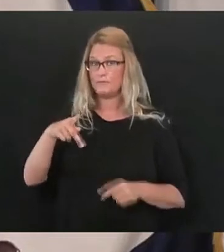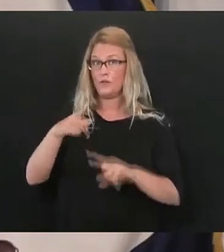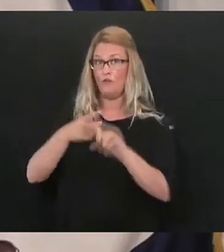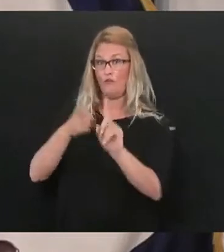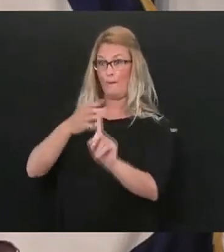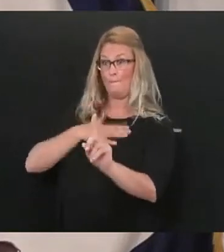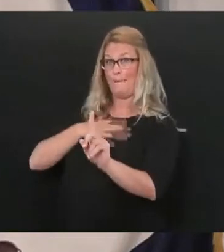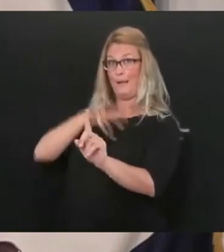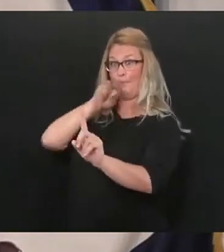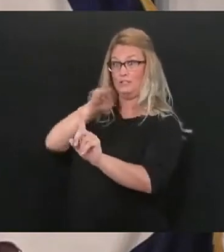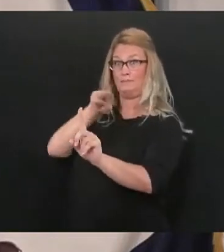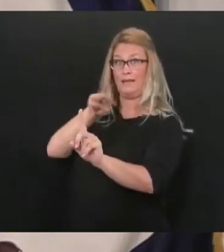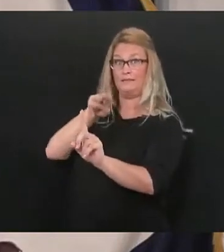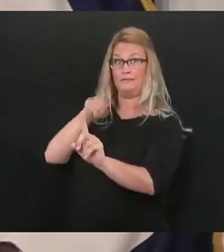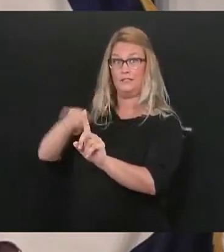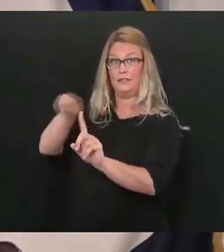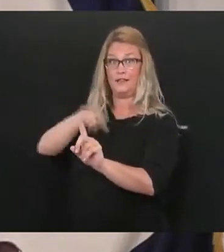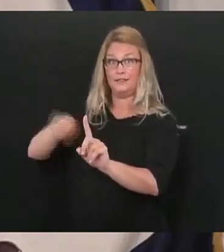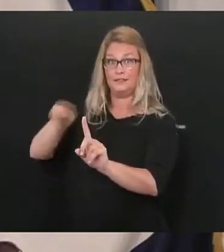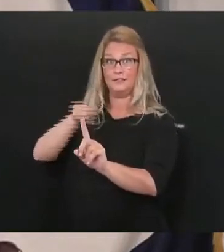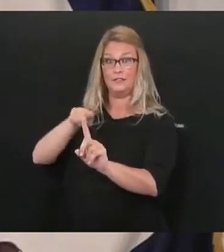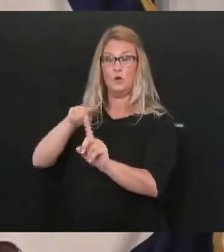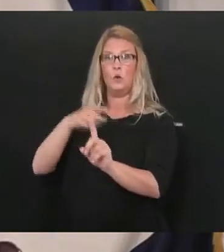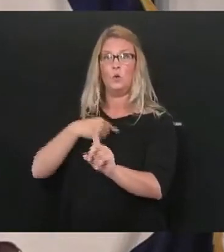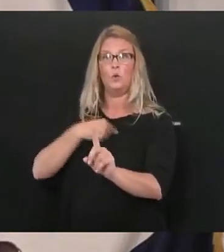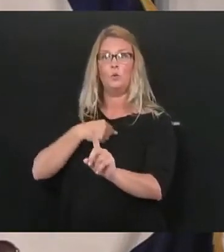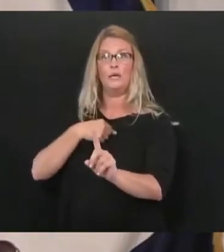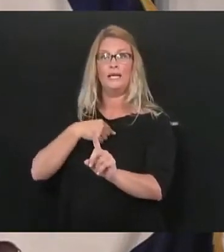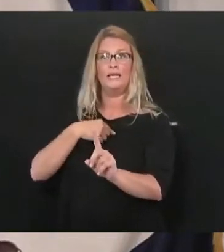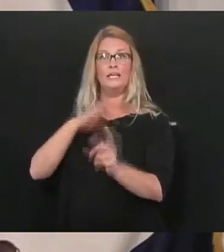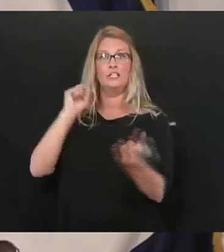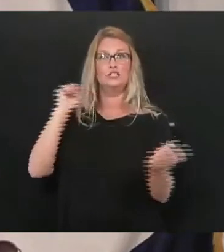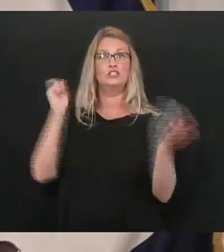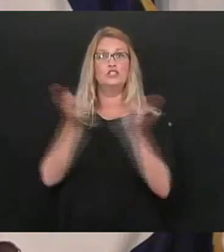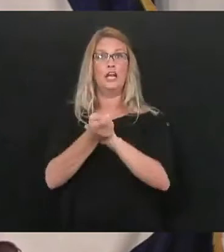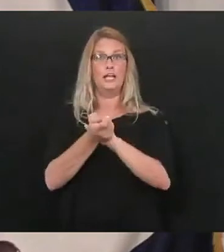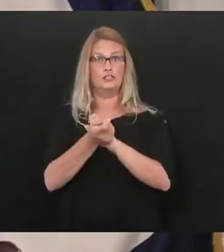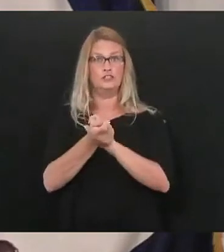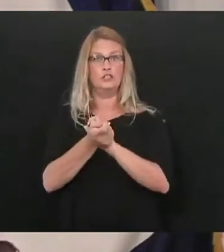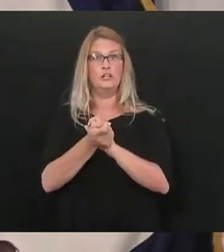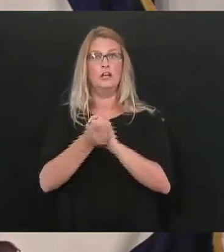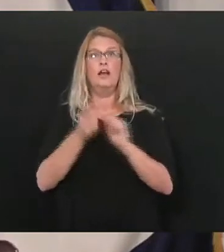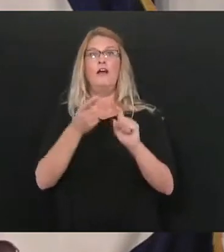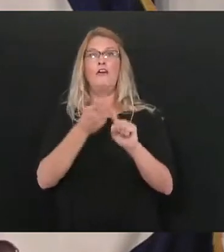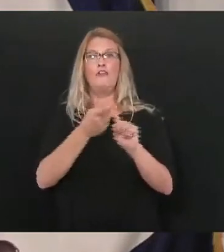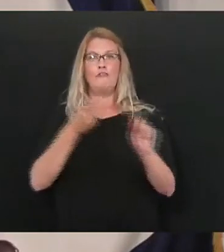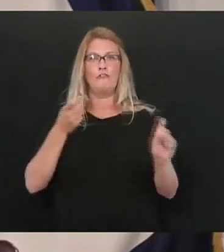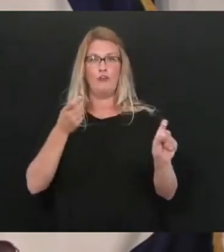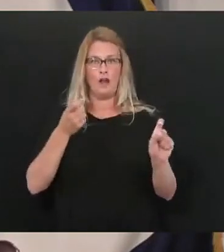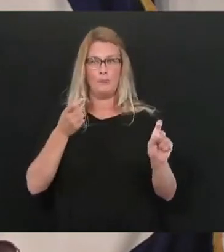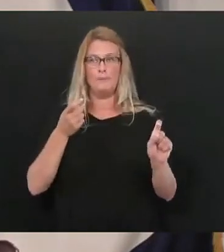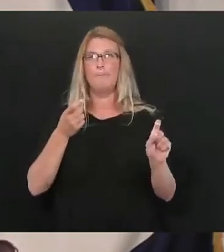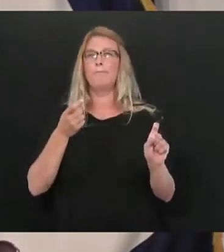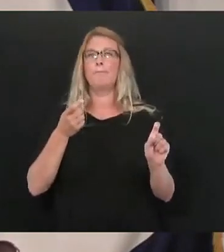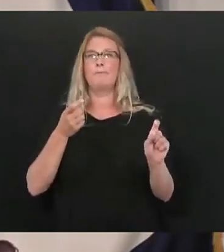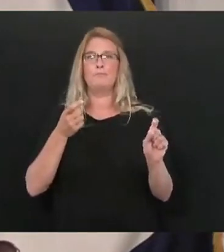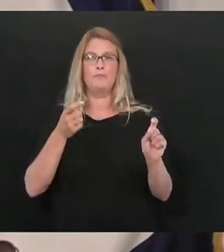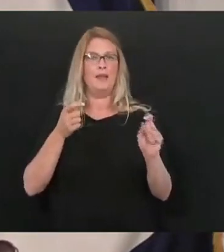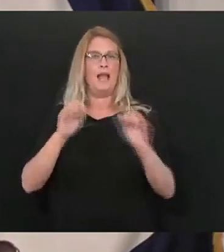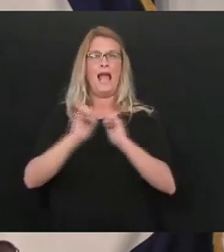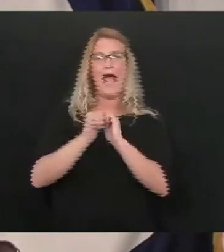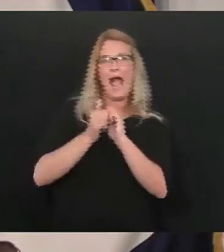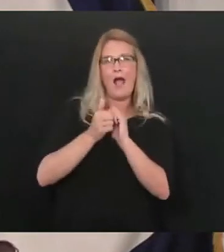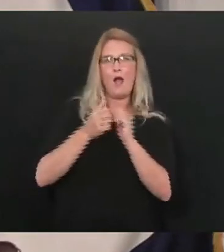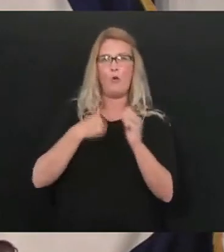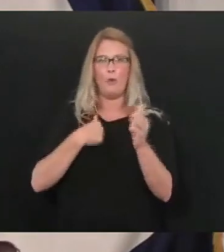standpoint all of a sudden when we change from a routine West Virginia you know in handling all the